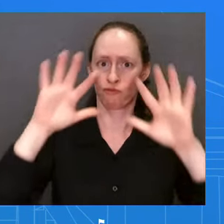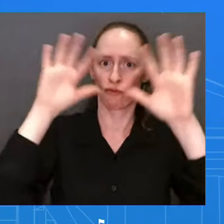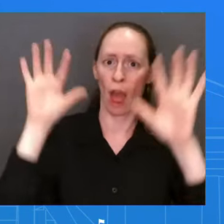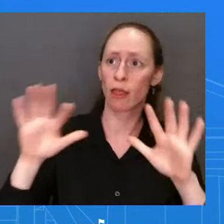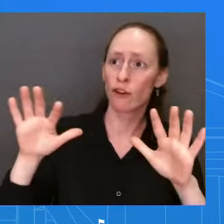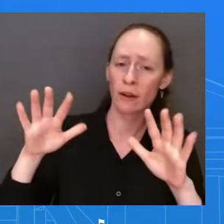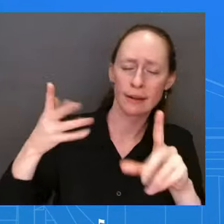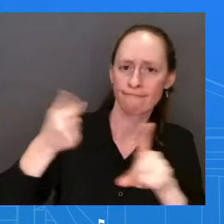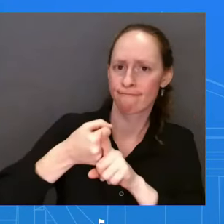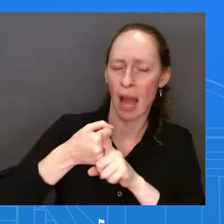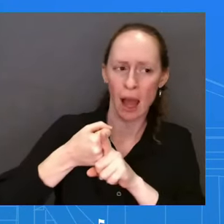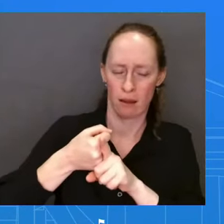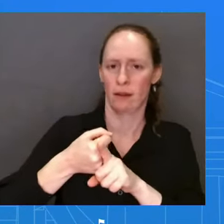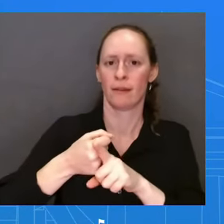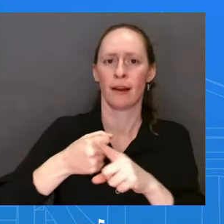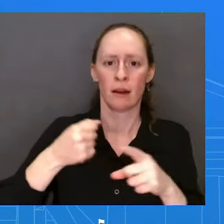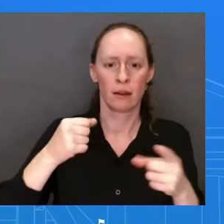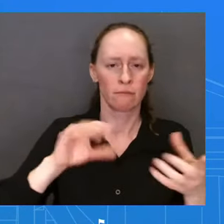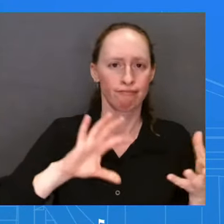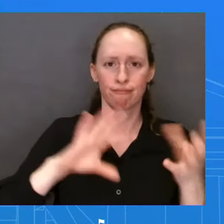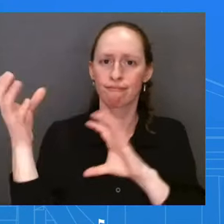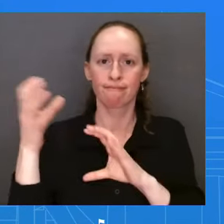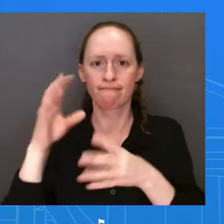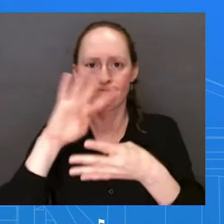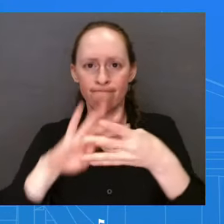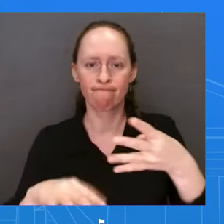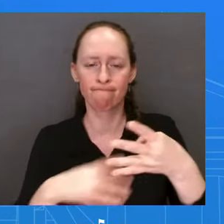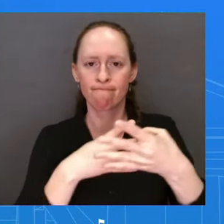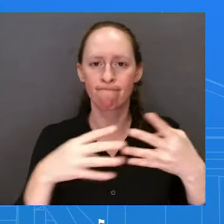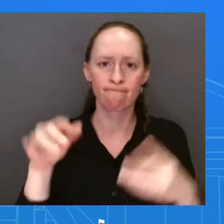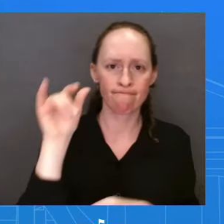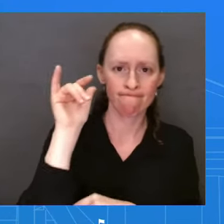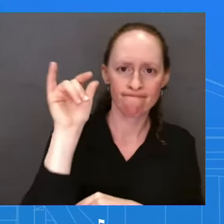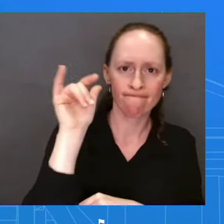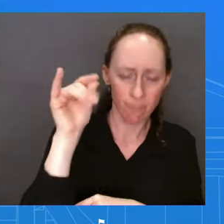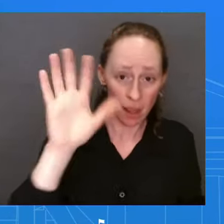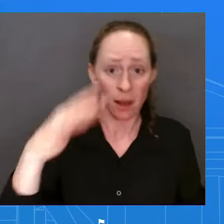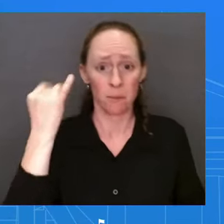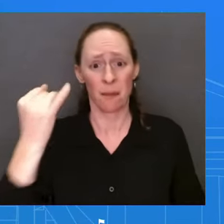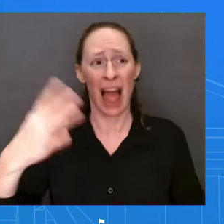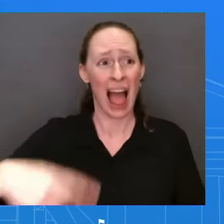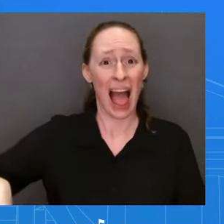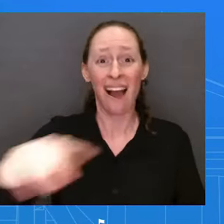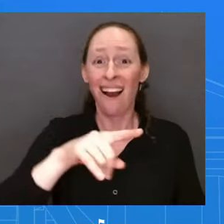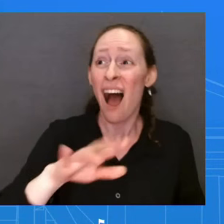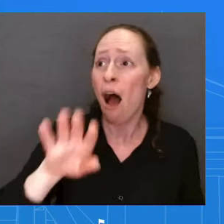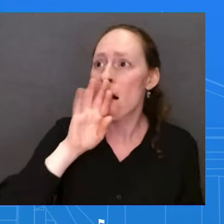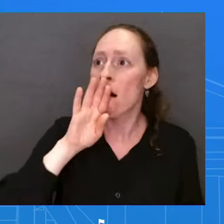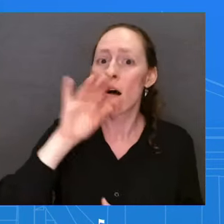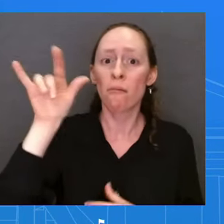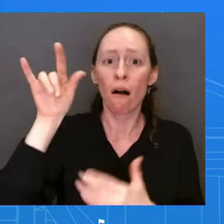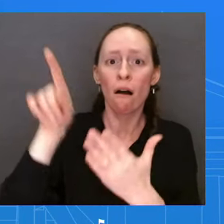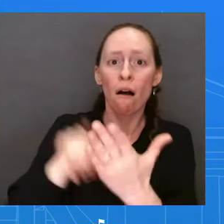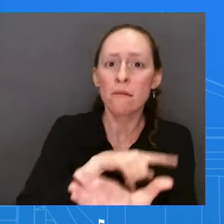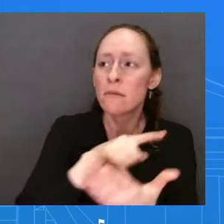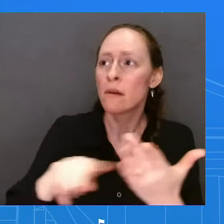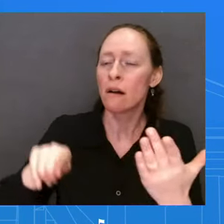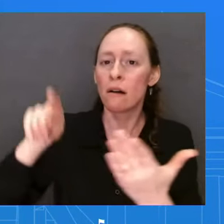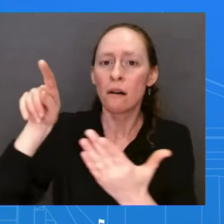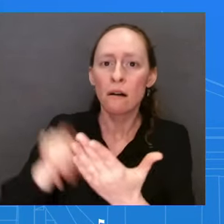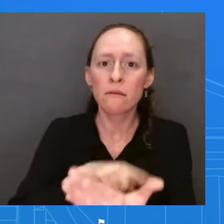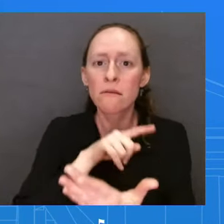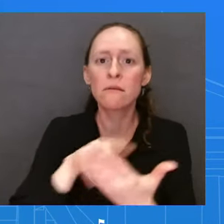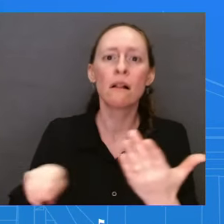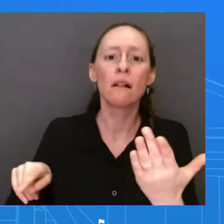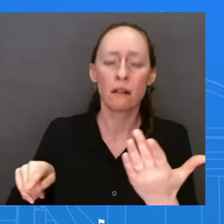multiple canceled flights yesterday as a result of the extreme weather that we're seeing. The people at the FAA, the men, women